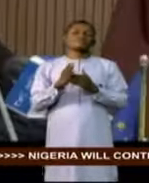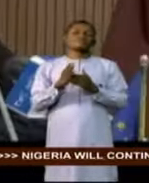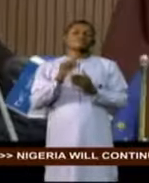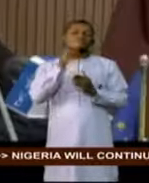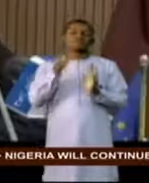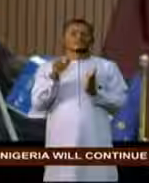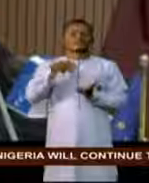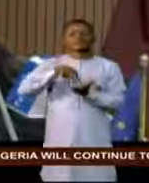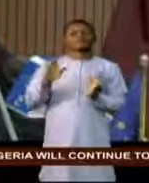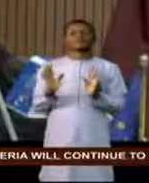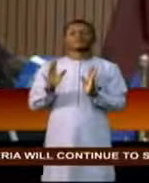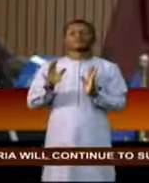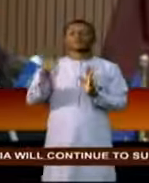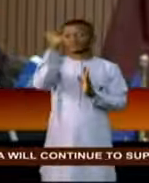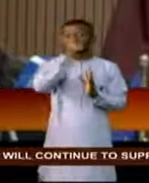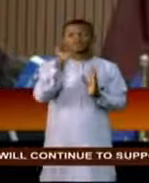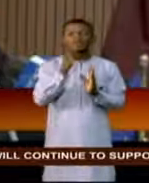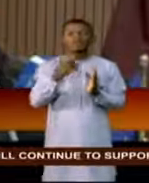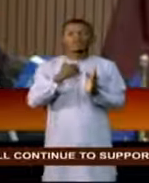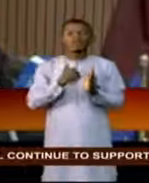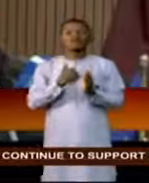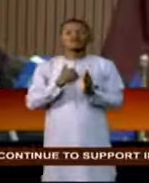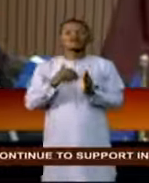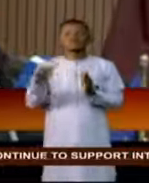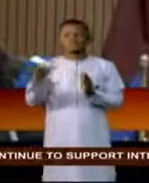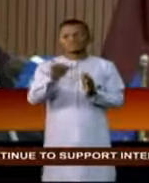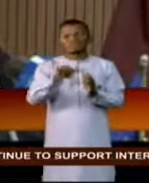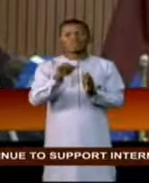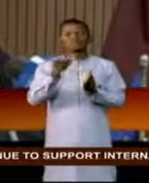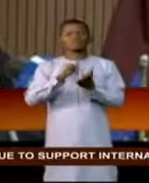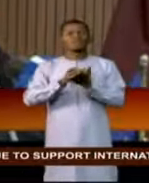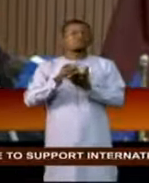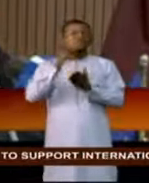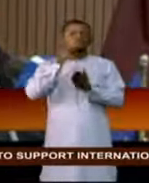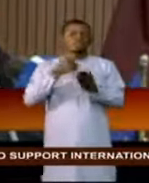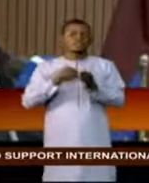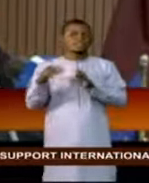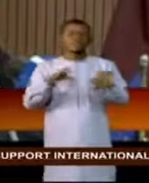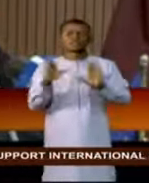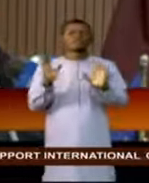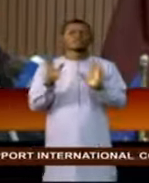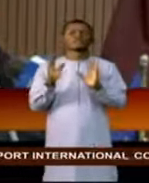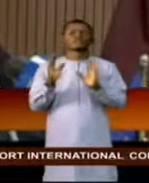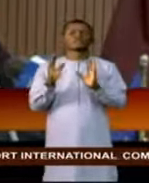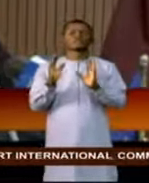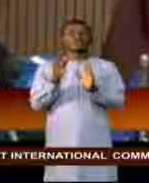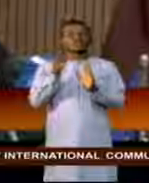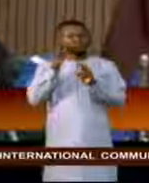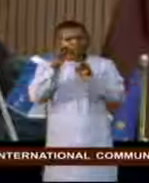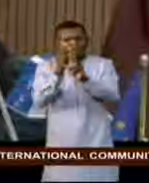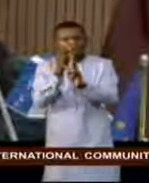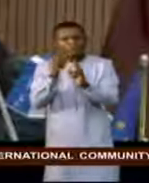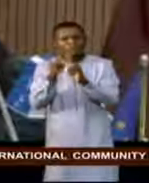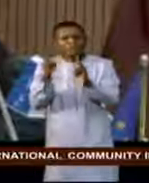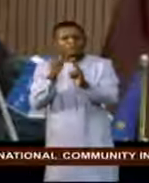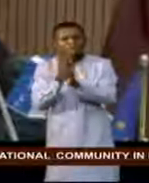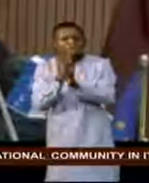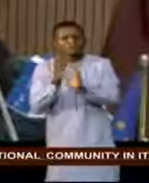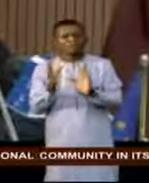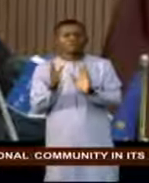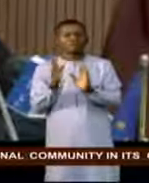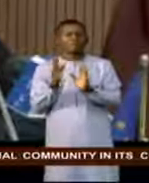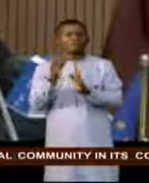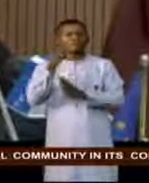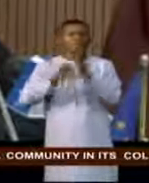Nearly what Europe has done is exactly the same that Nigeria has done, namely looking at very carefully what essential